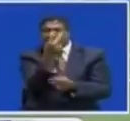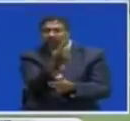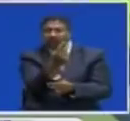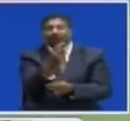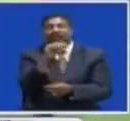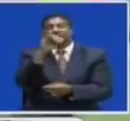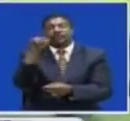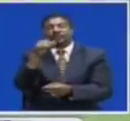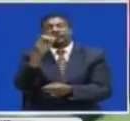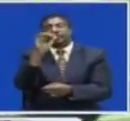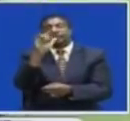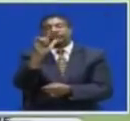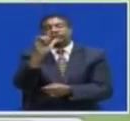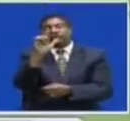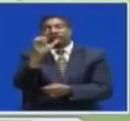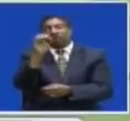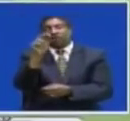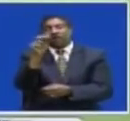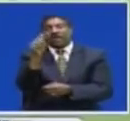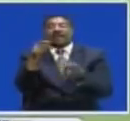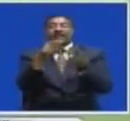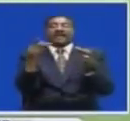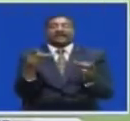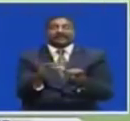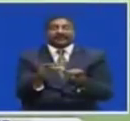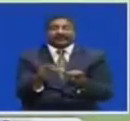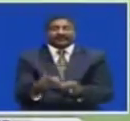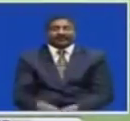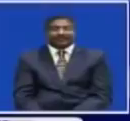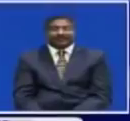Tournament Chance Acunda ZNBC Sports Lusaka